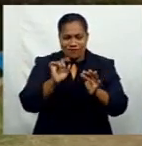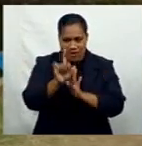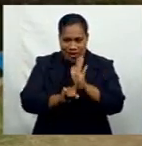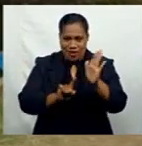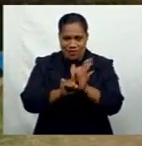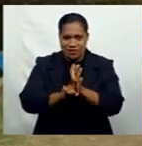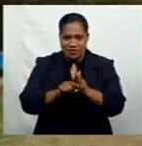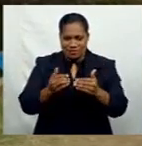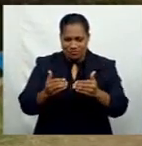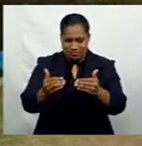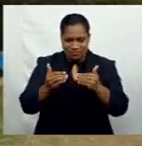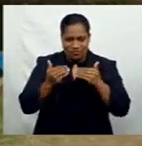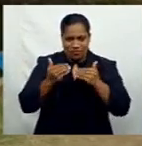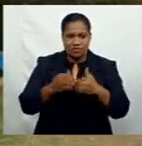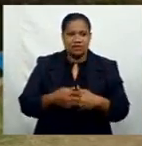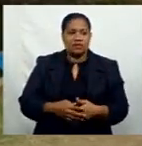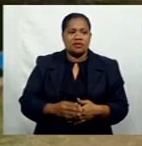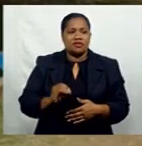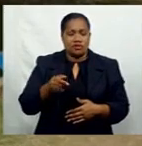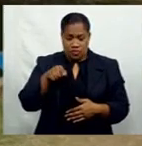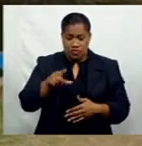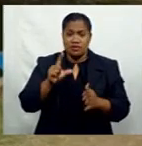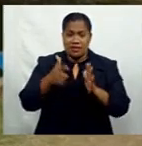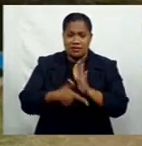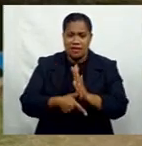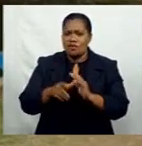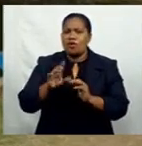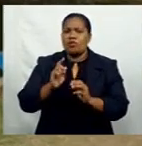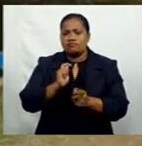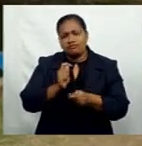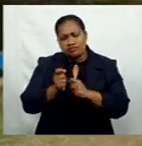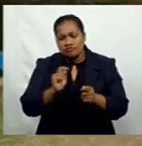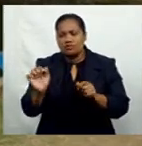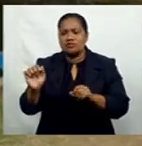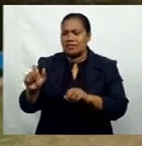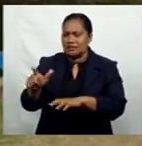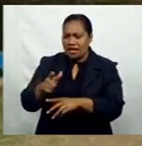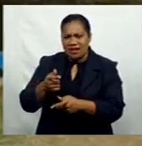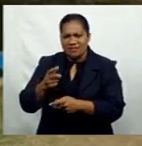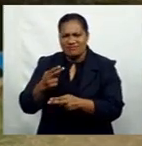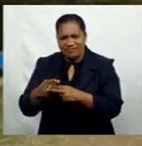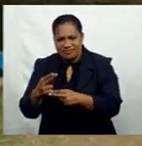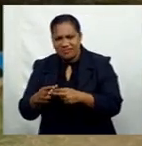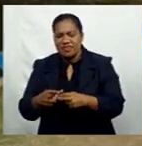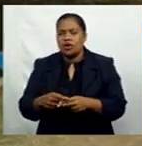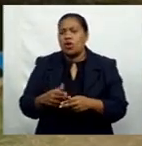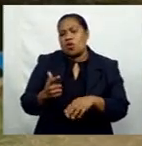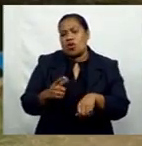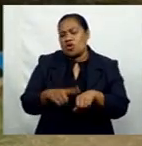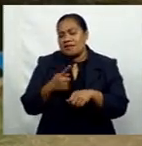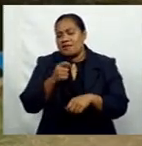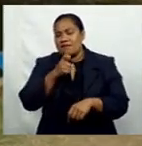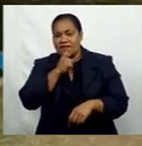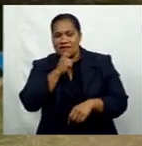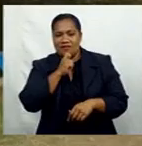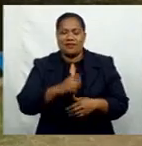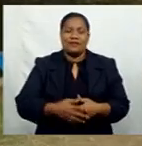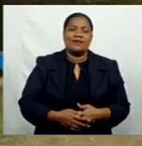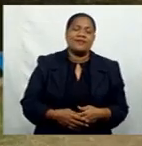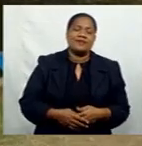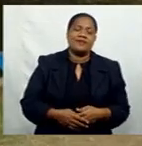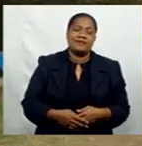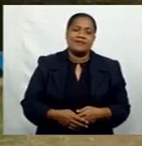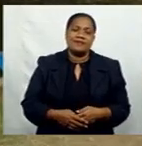given to fetch food from the sea and land, even late in the afternoon, for their sustenance. Chosea Yananunga,